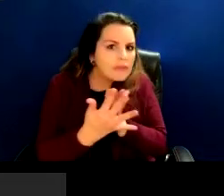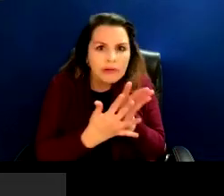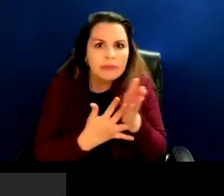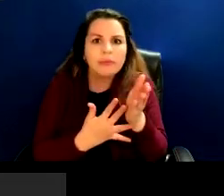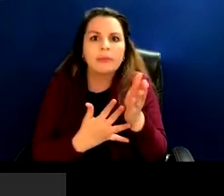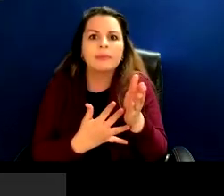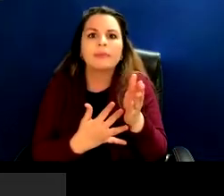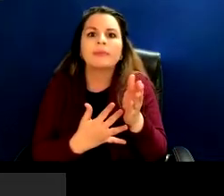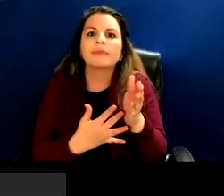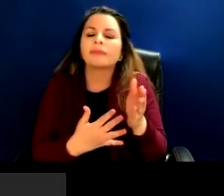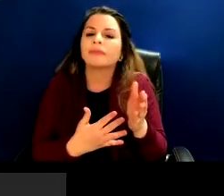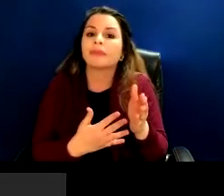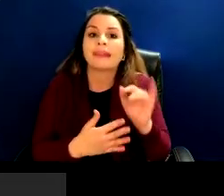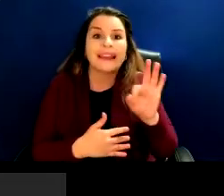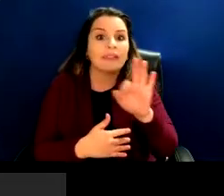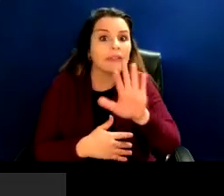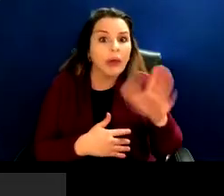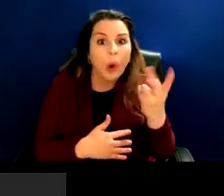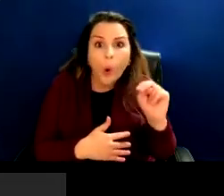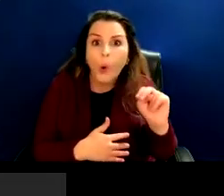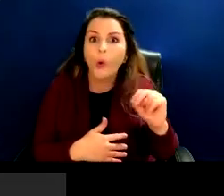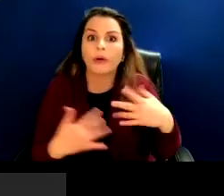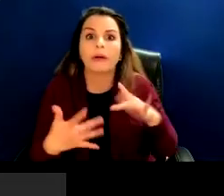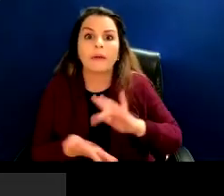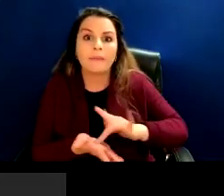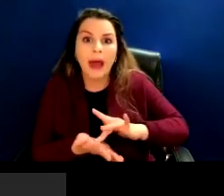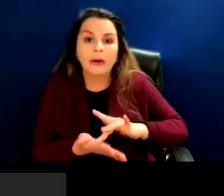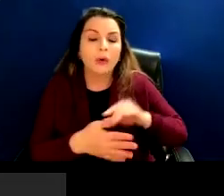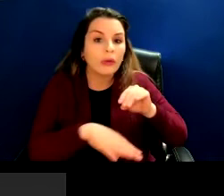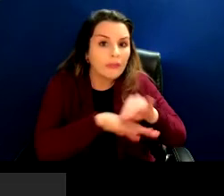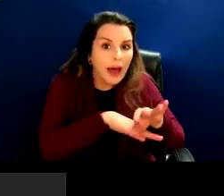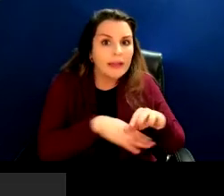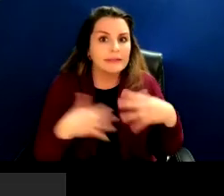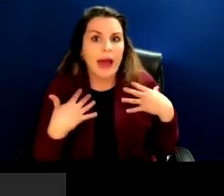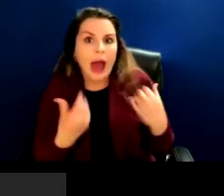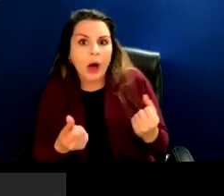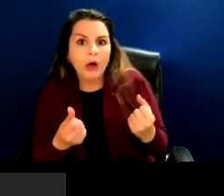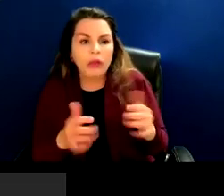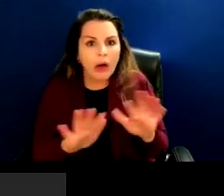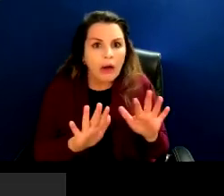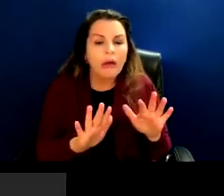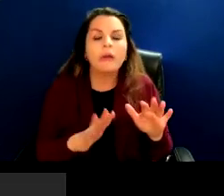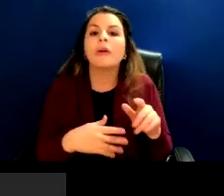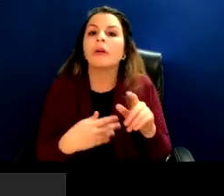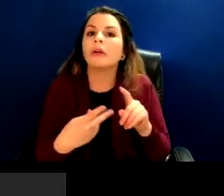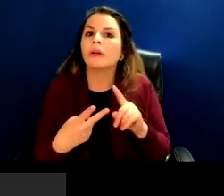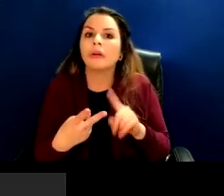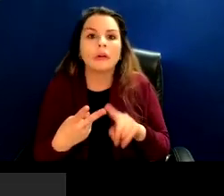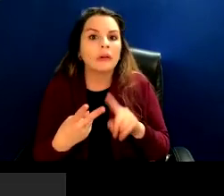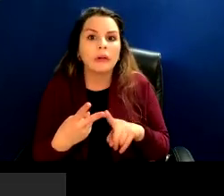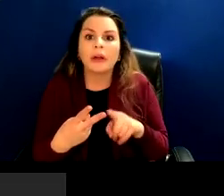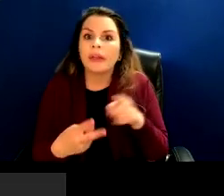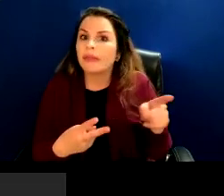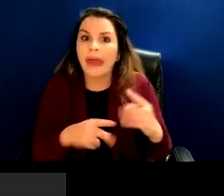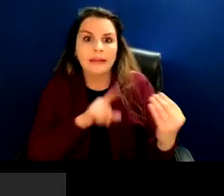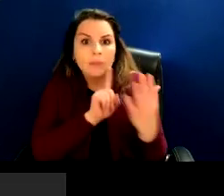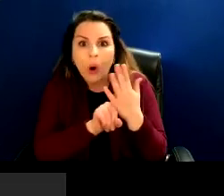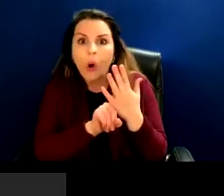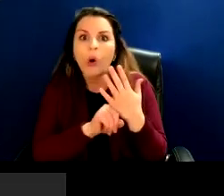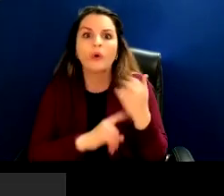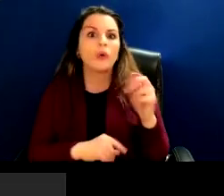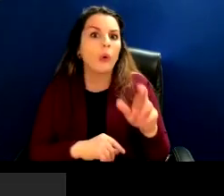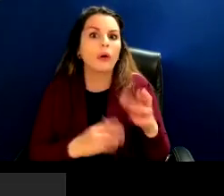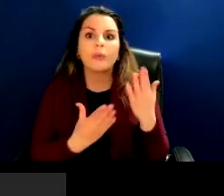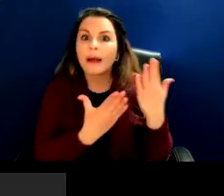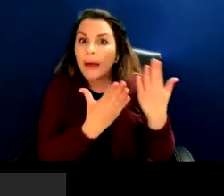whether it's their own medical advice and health information and things that they're exposed to or